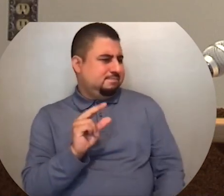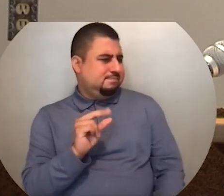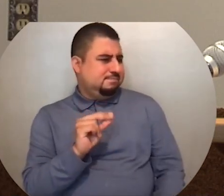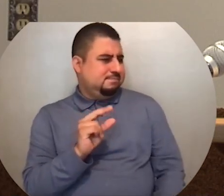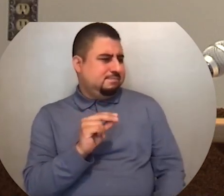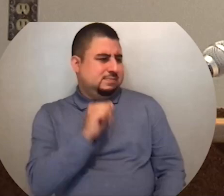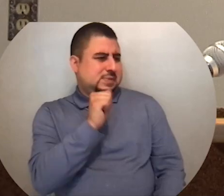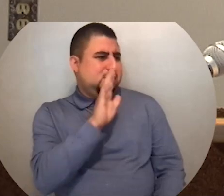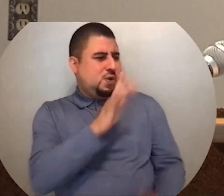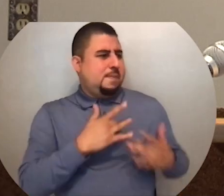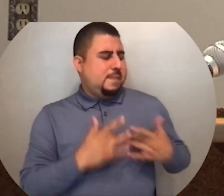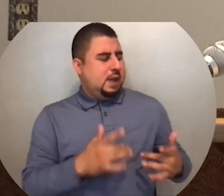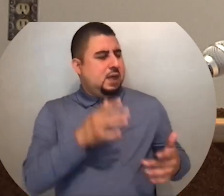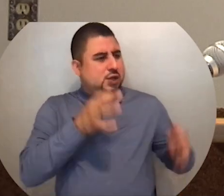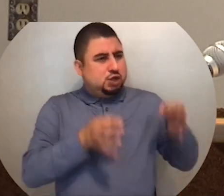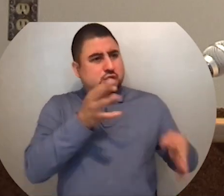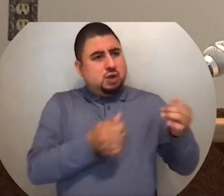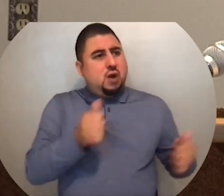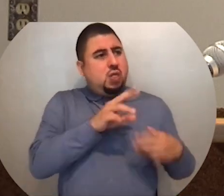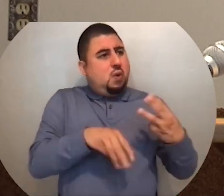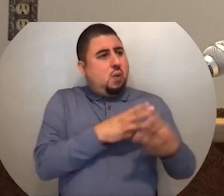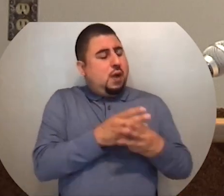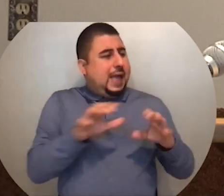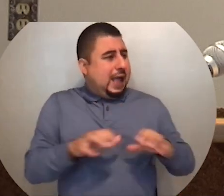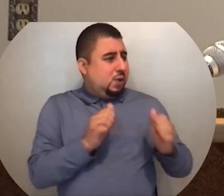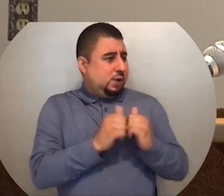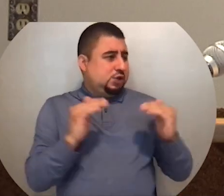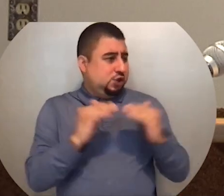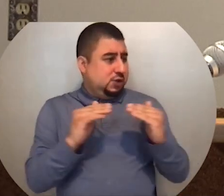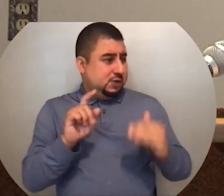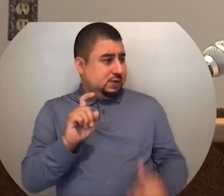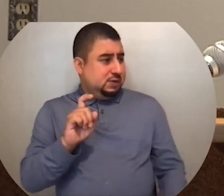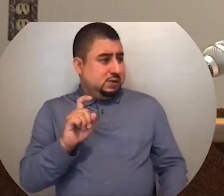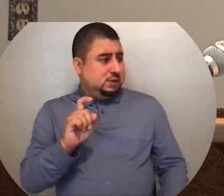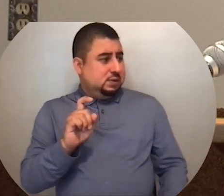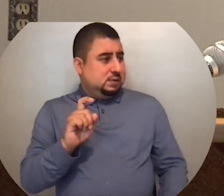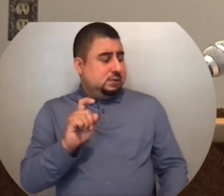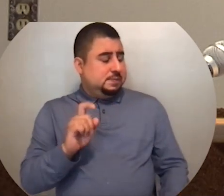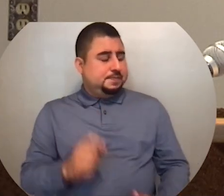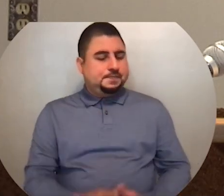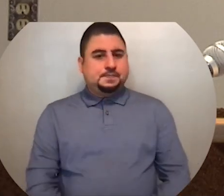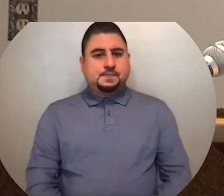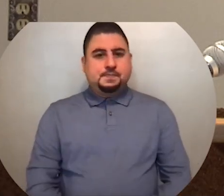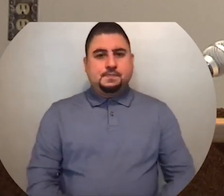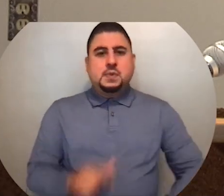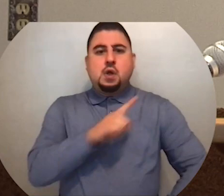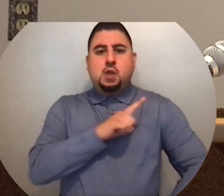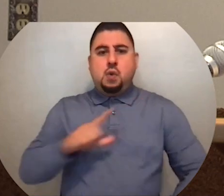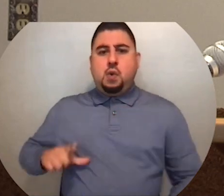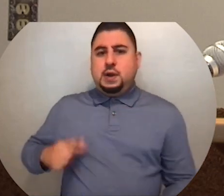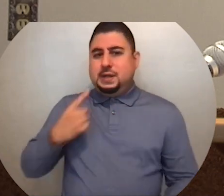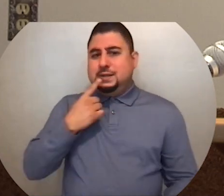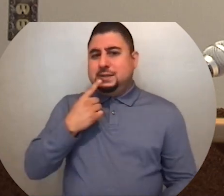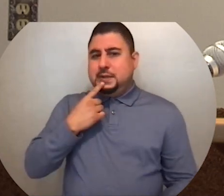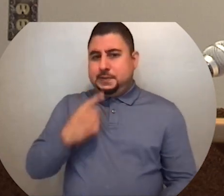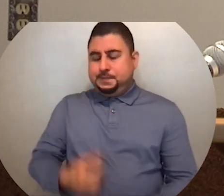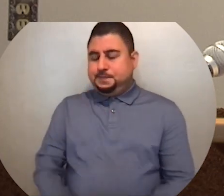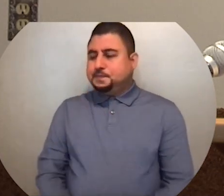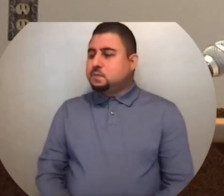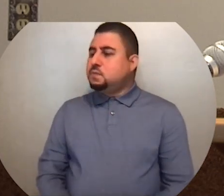Should not the judge of all the world act with justice? The Lord replied,